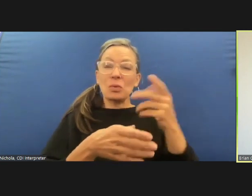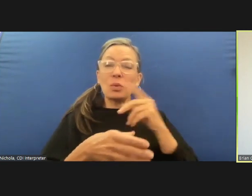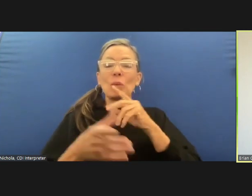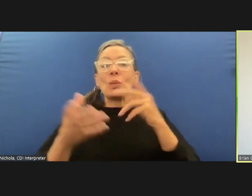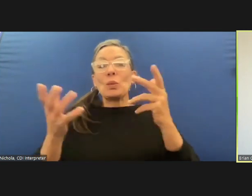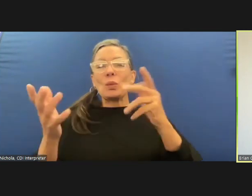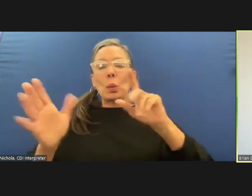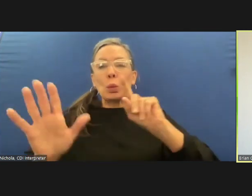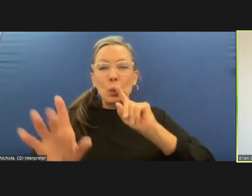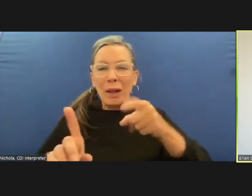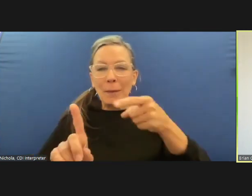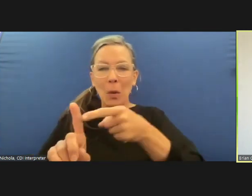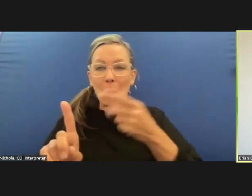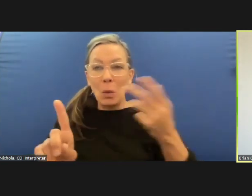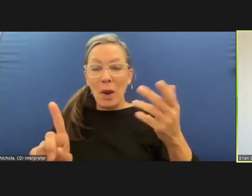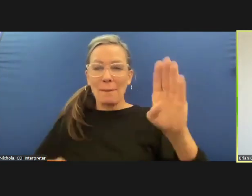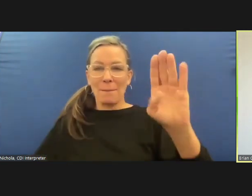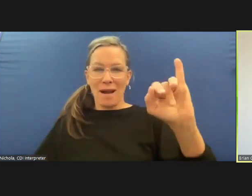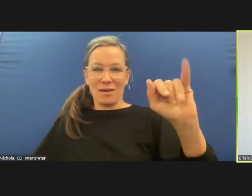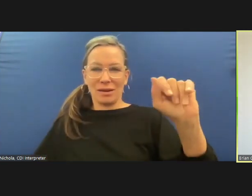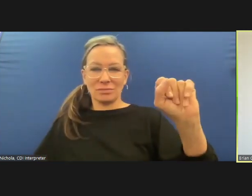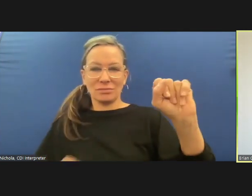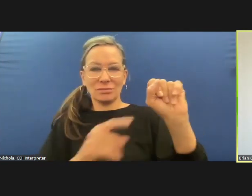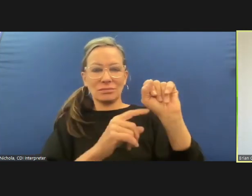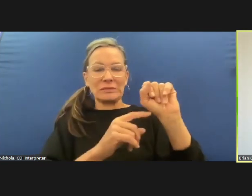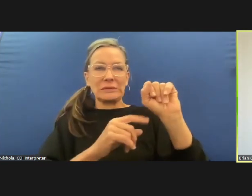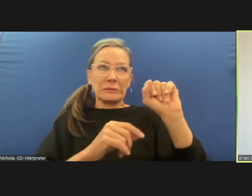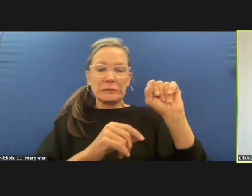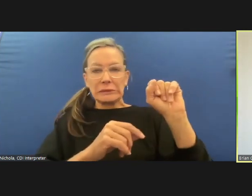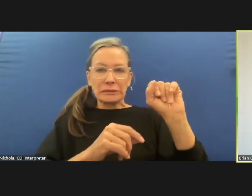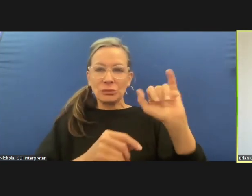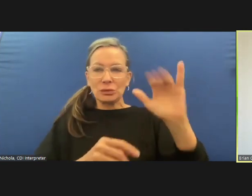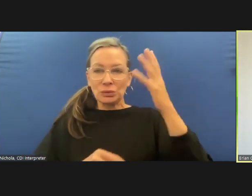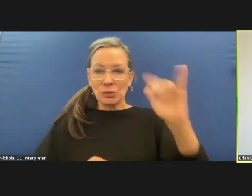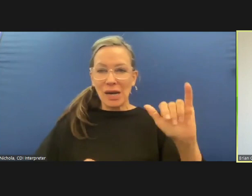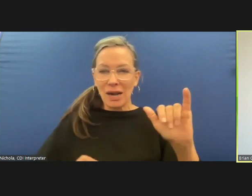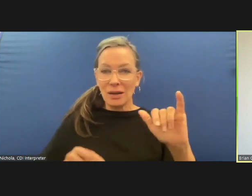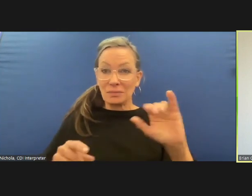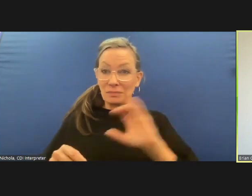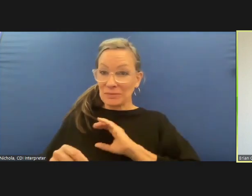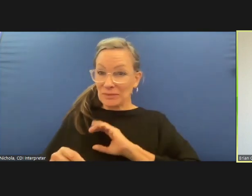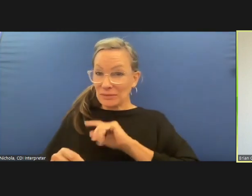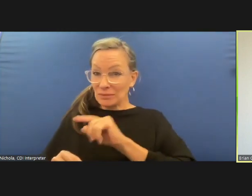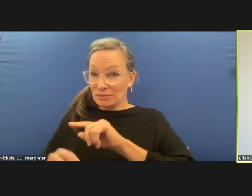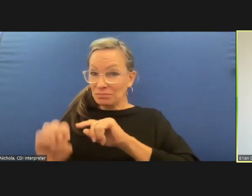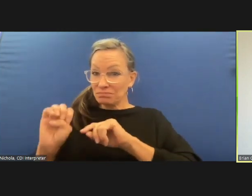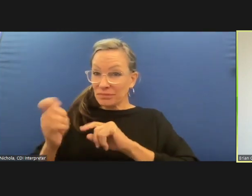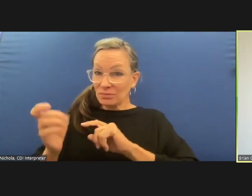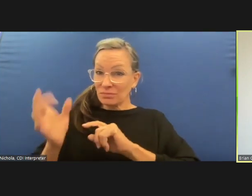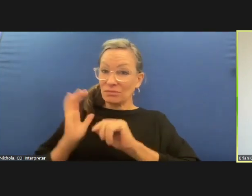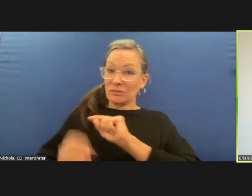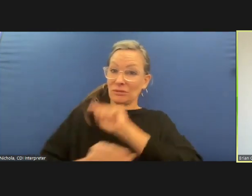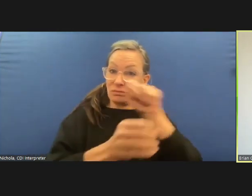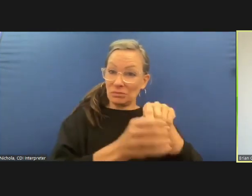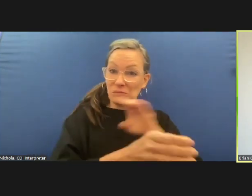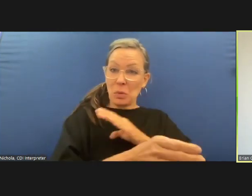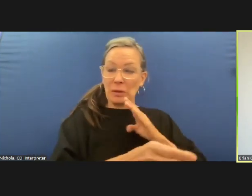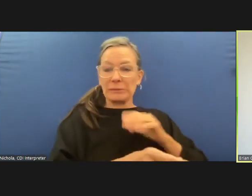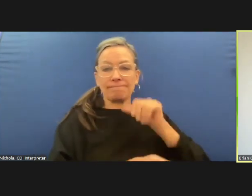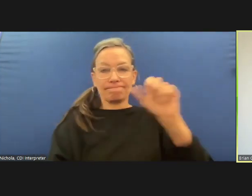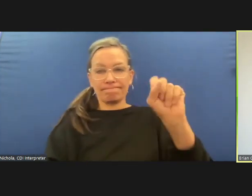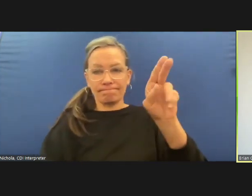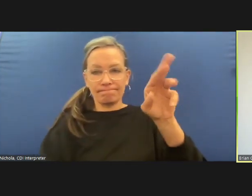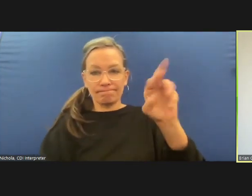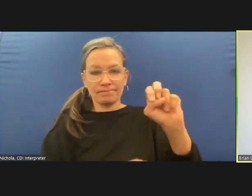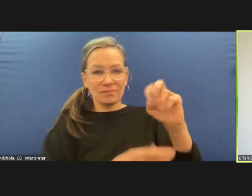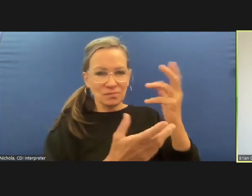information they might not otherwise have um and so now i see that edward has raised their hand so um edward if you